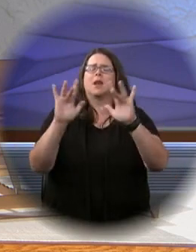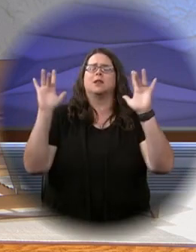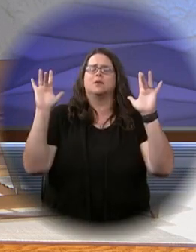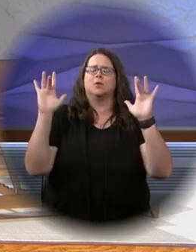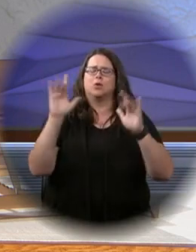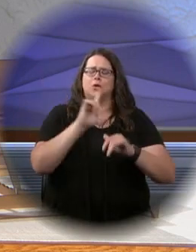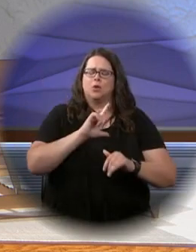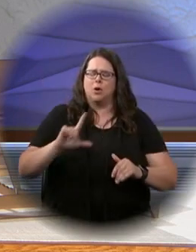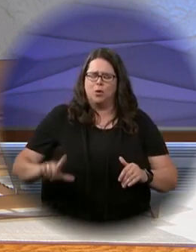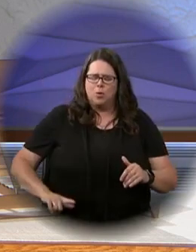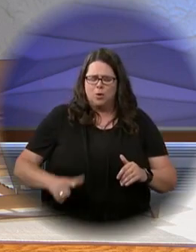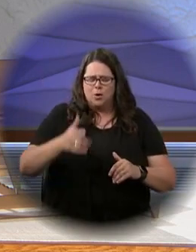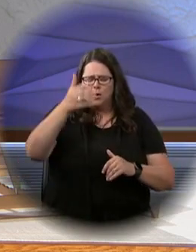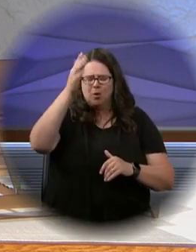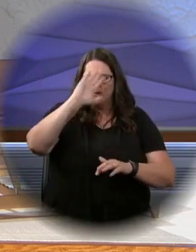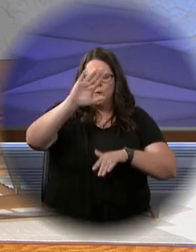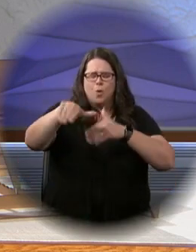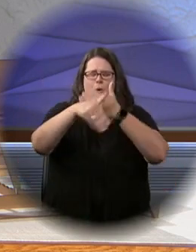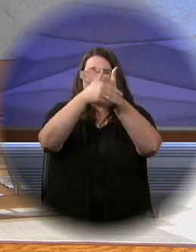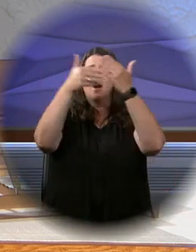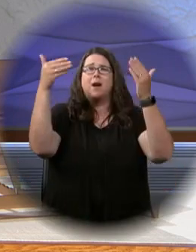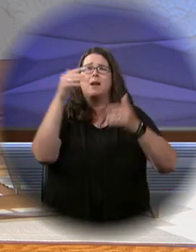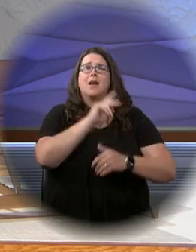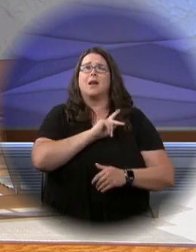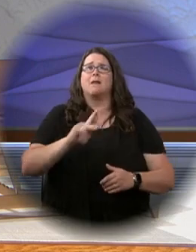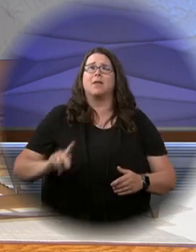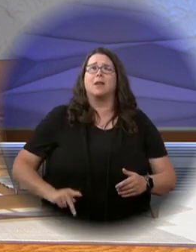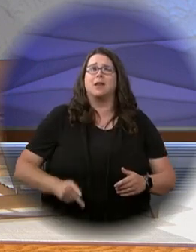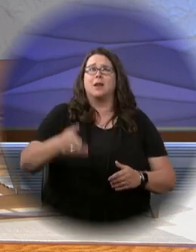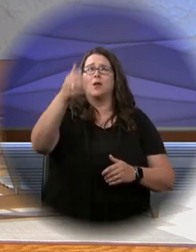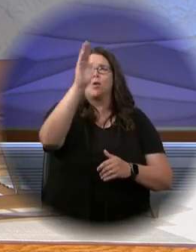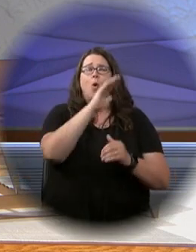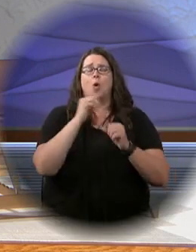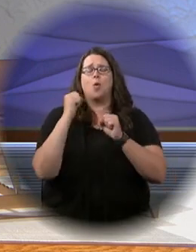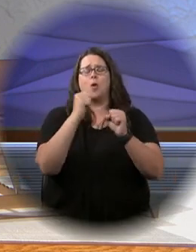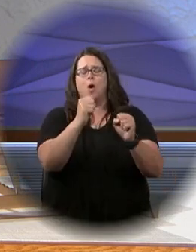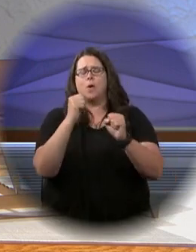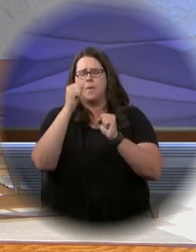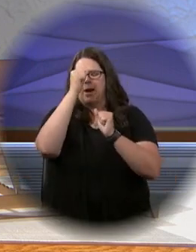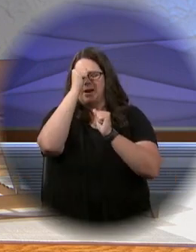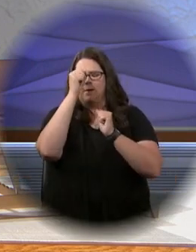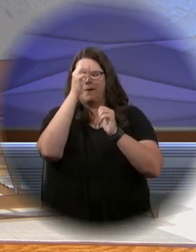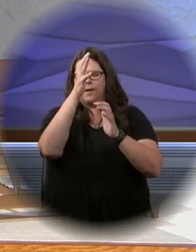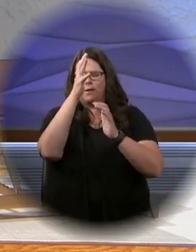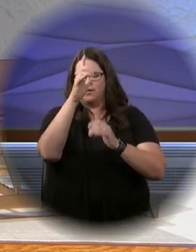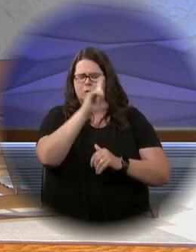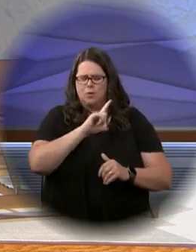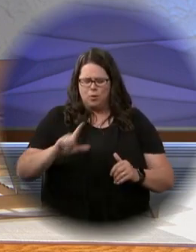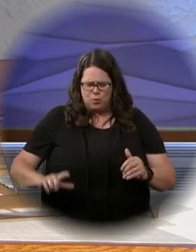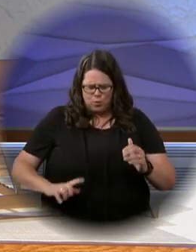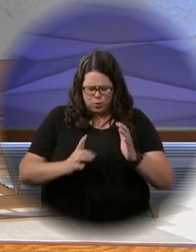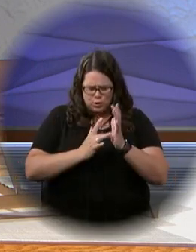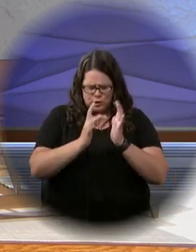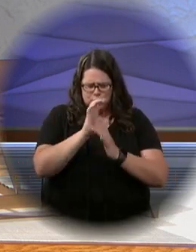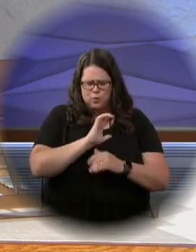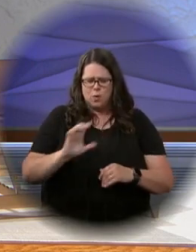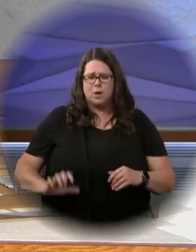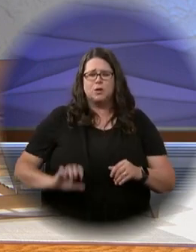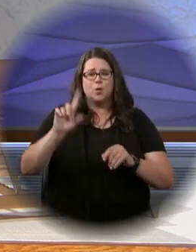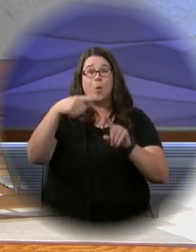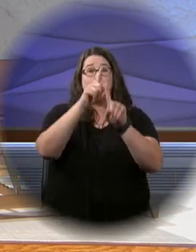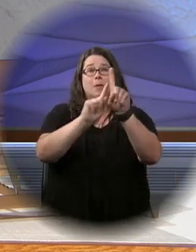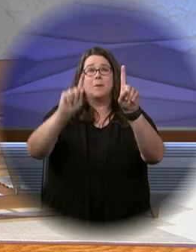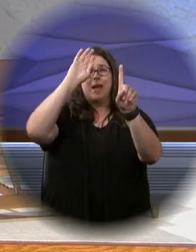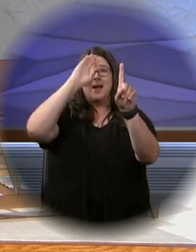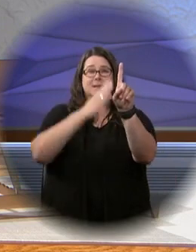give you thanks for your great glory. Lord God, Heavenly King. O God, Almighty Father. Lord Jesus